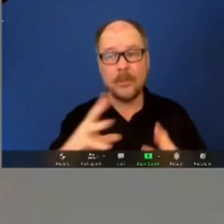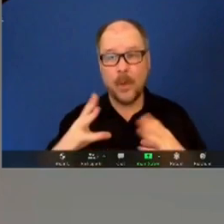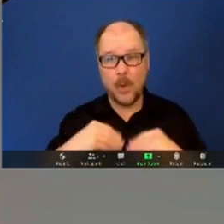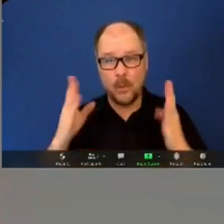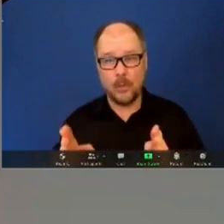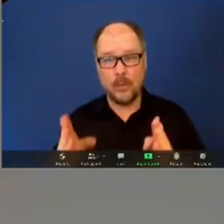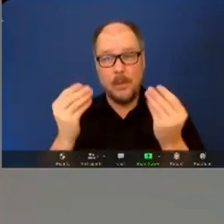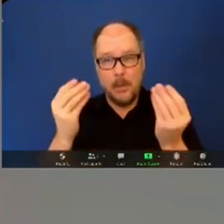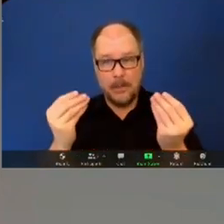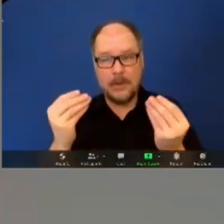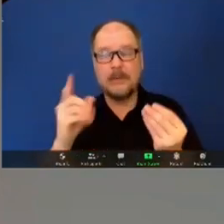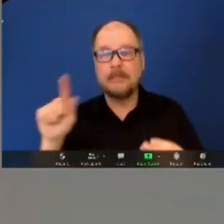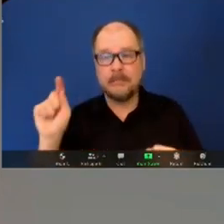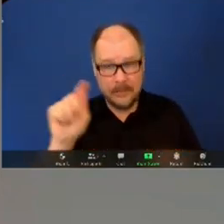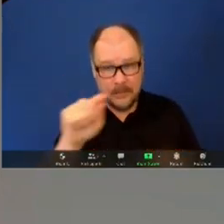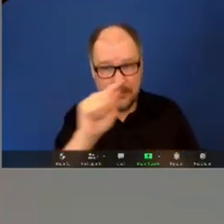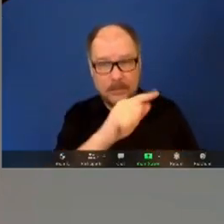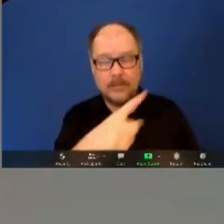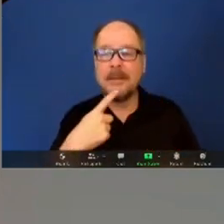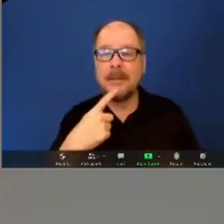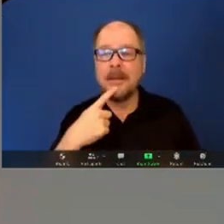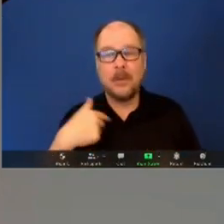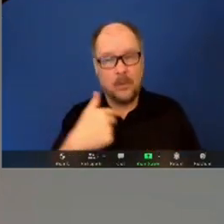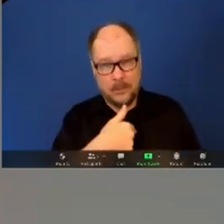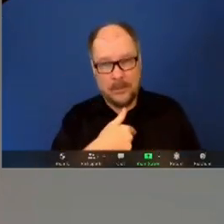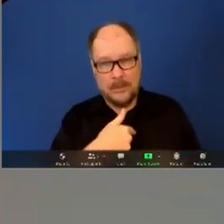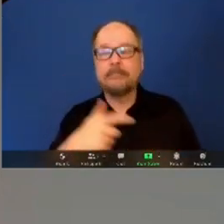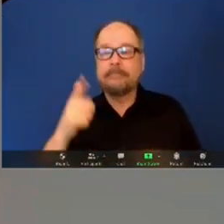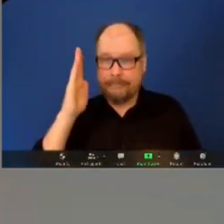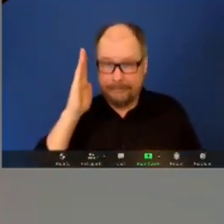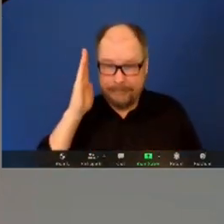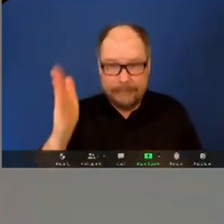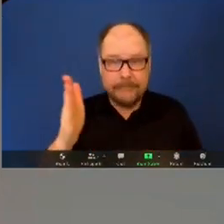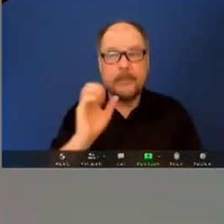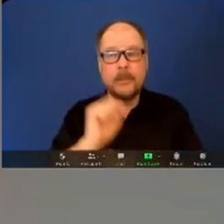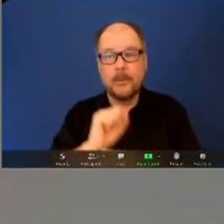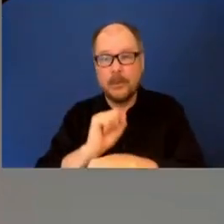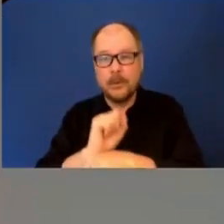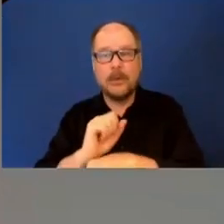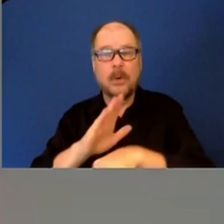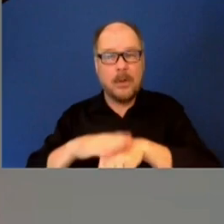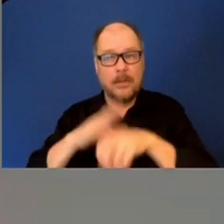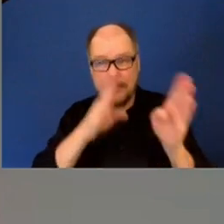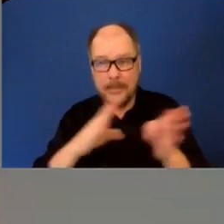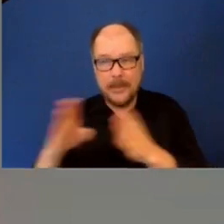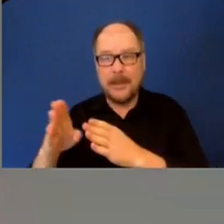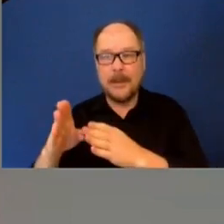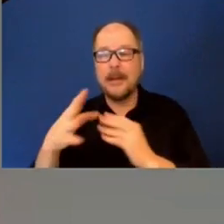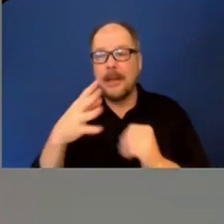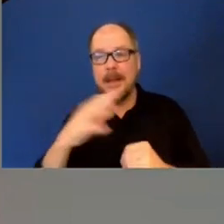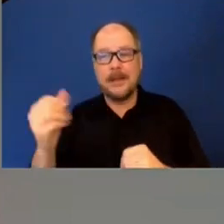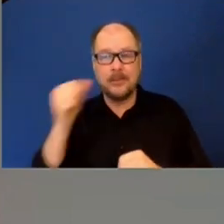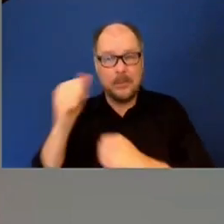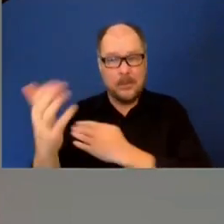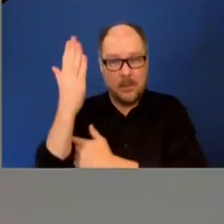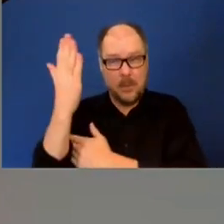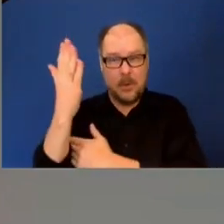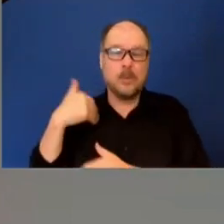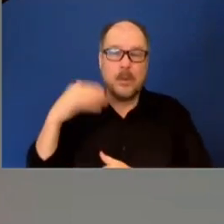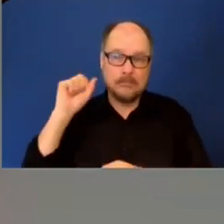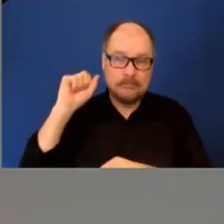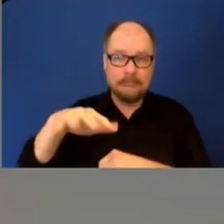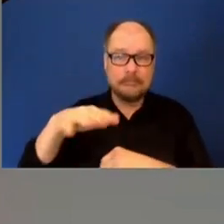point in time indicate that they are working on the plan. Most will have those to us by tomorrow morning at the latest in terms of